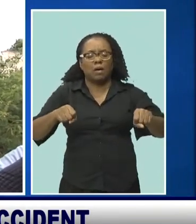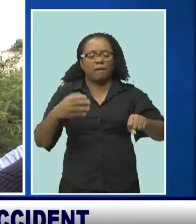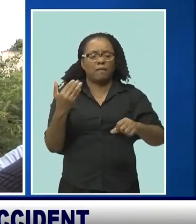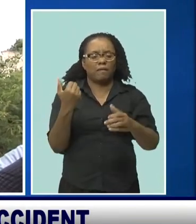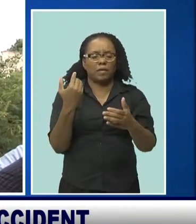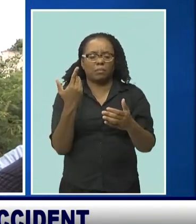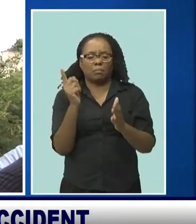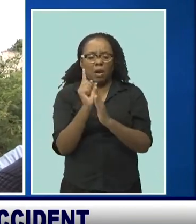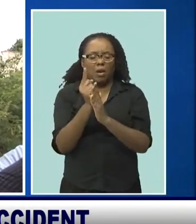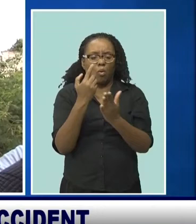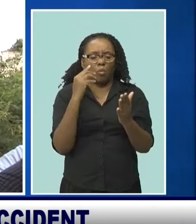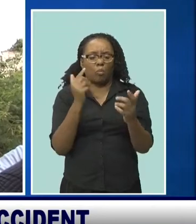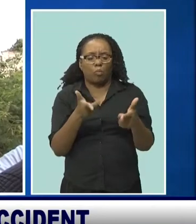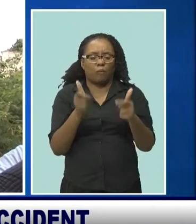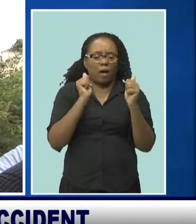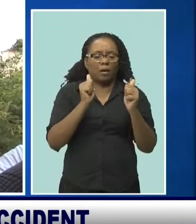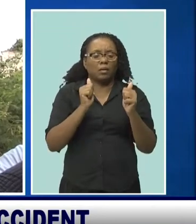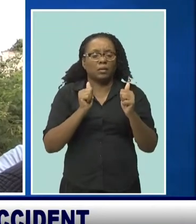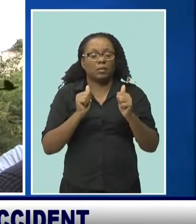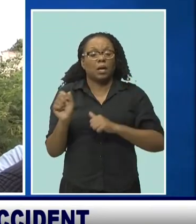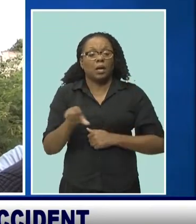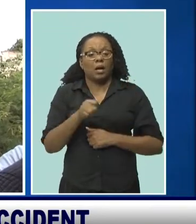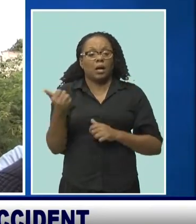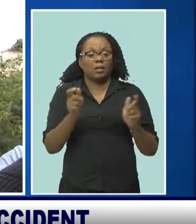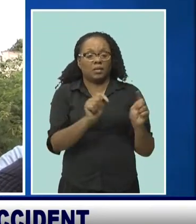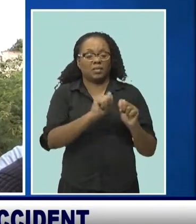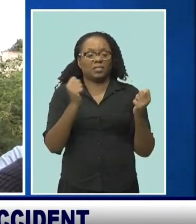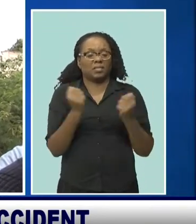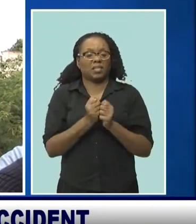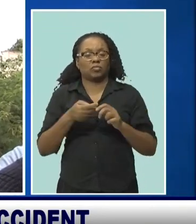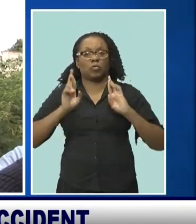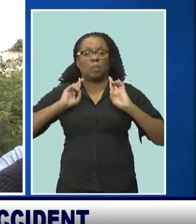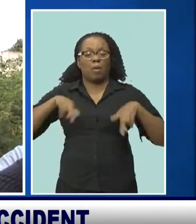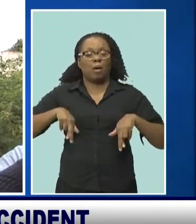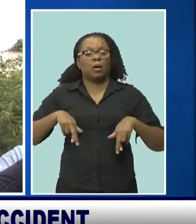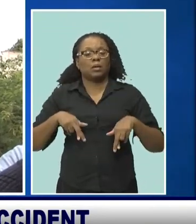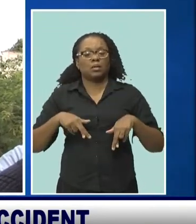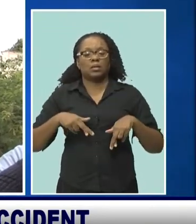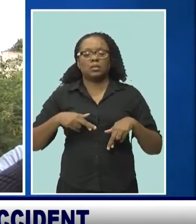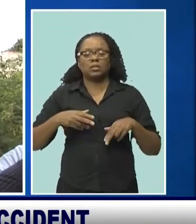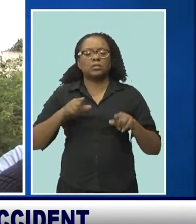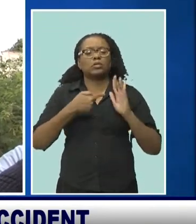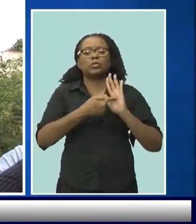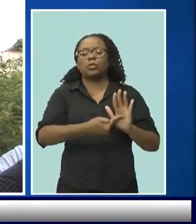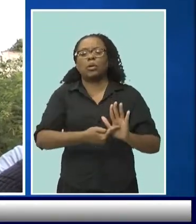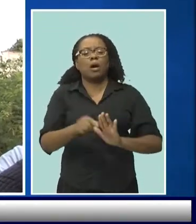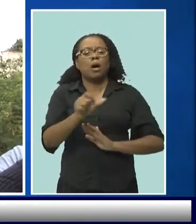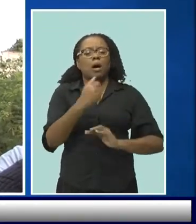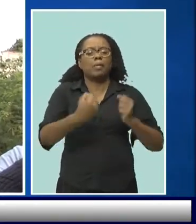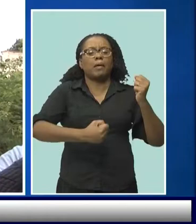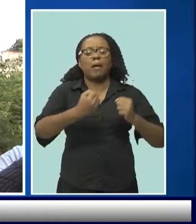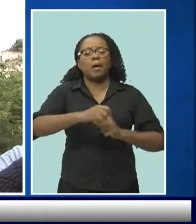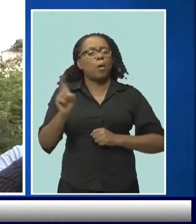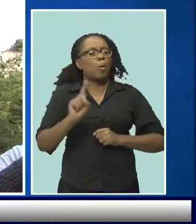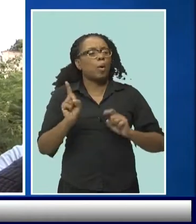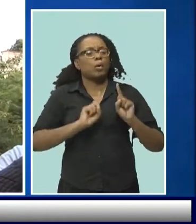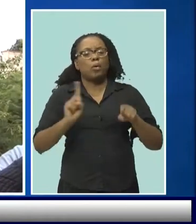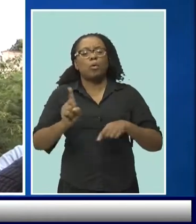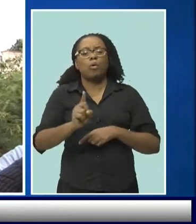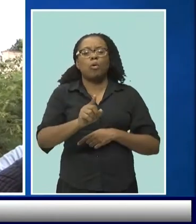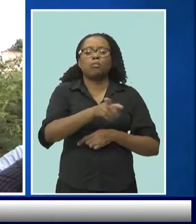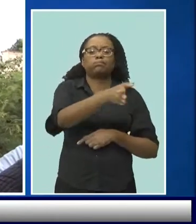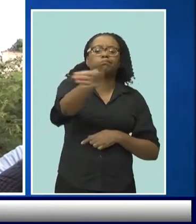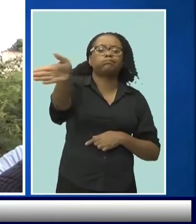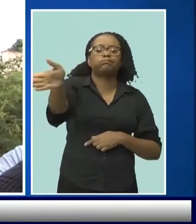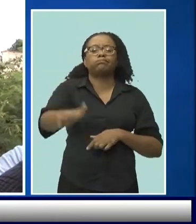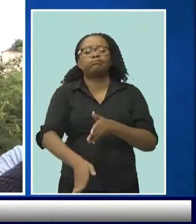Other teams responded to deal with the traffic diversions and whatnot, and we were told at the